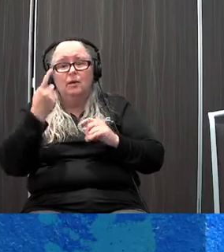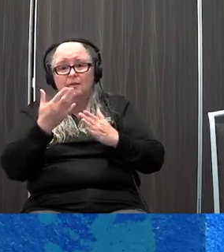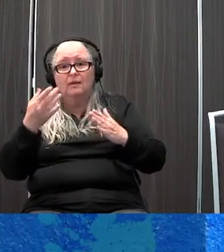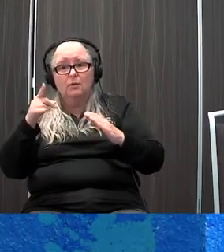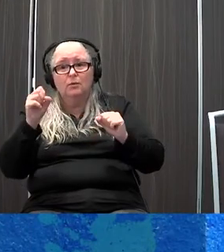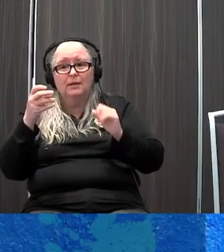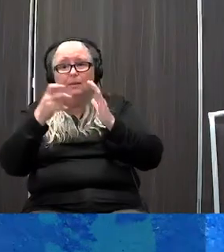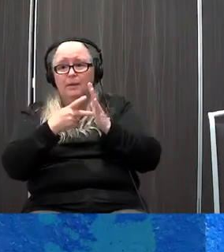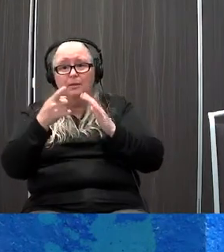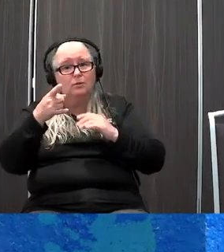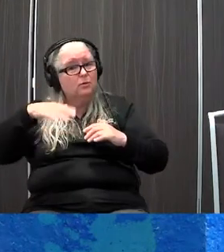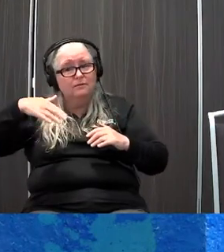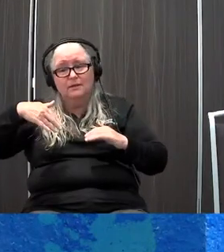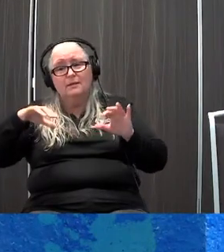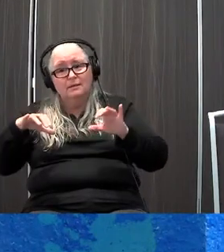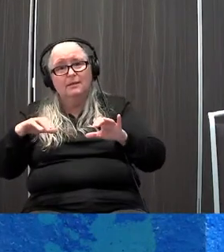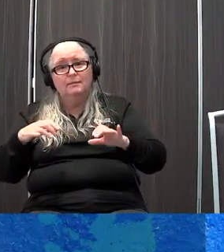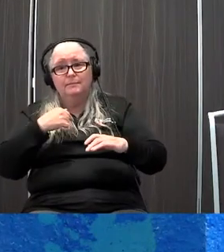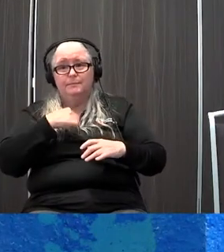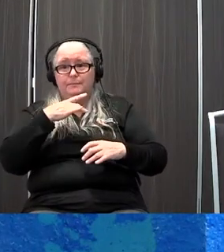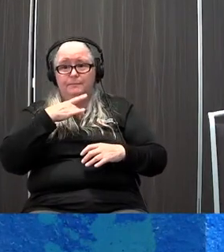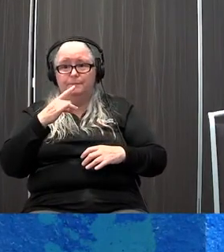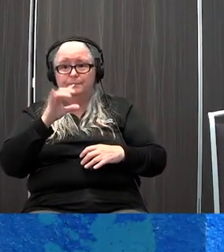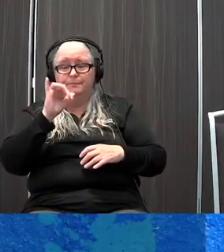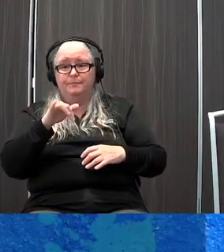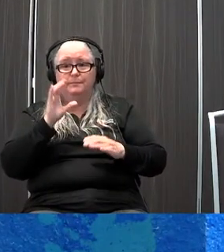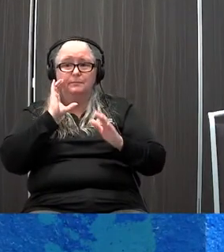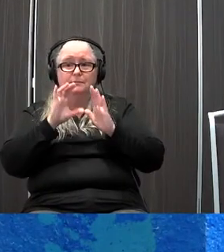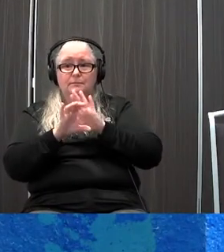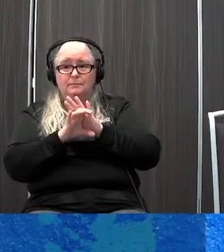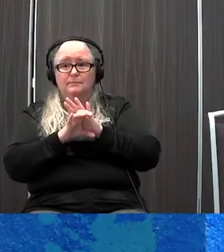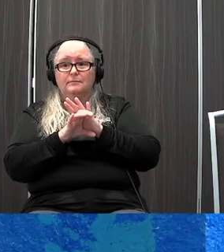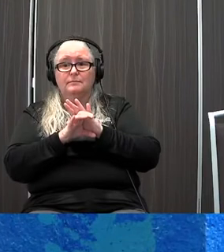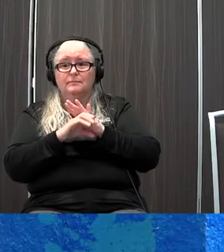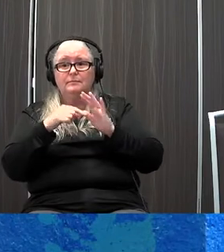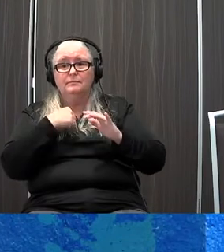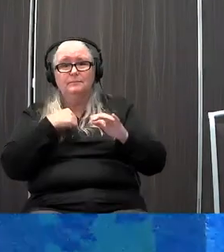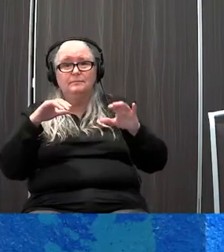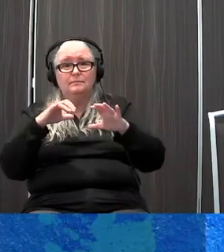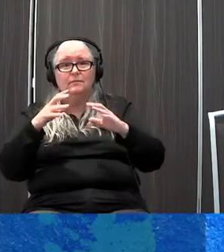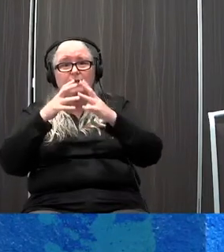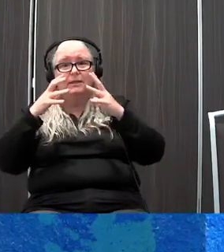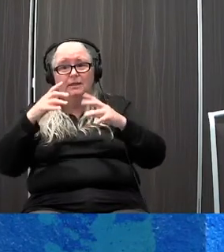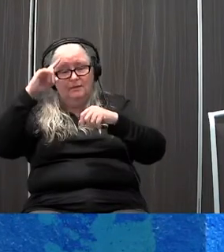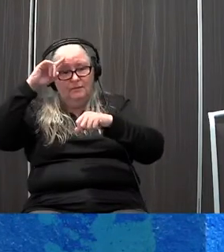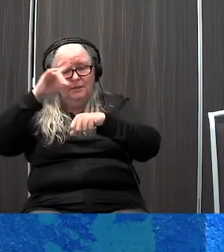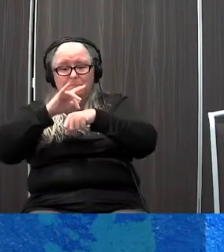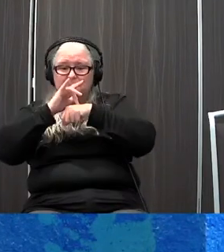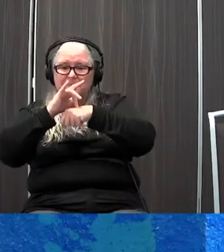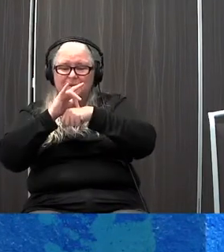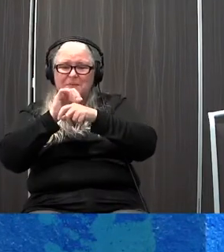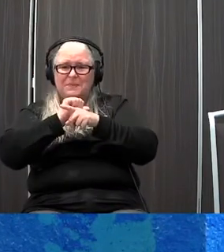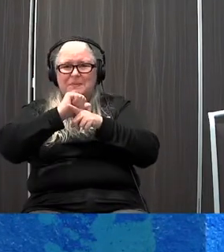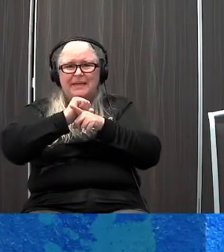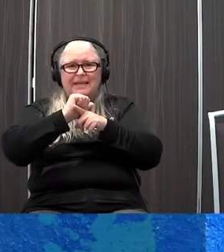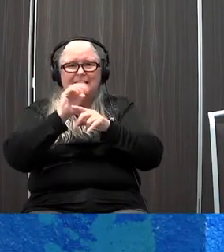for a while? So I like this picture because I do a lot of mindfulness and meditation training and teaching,